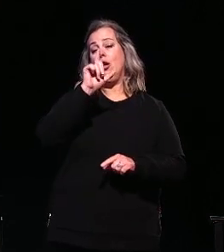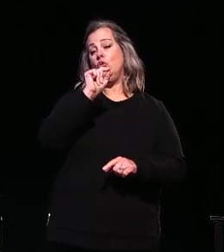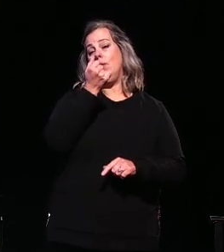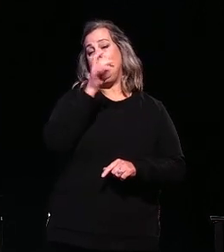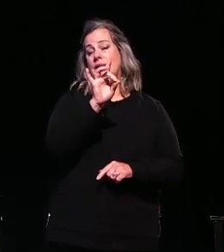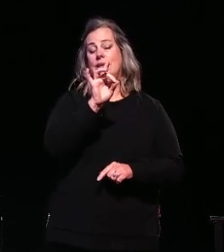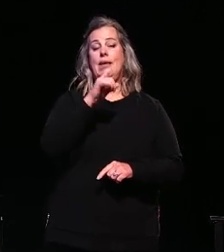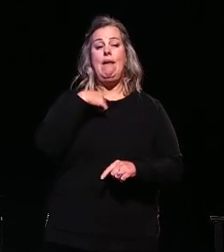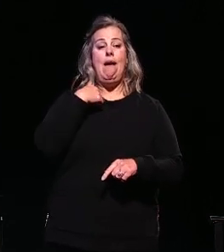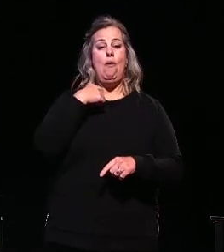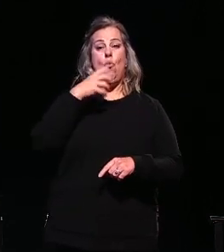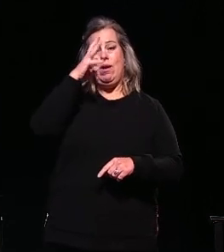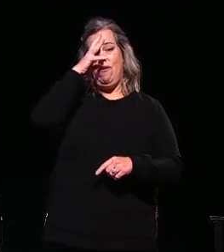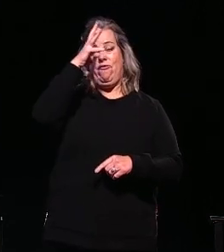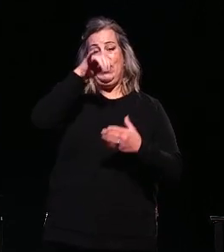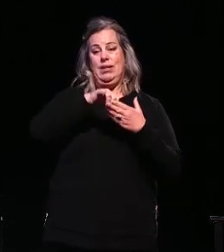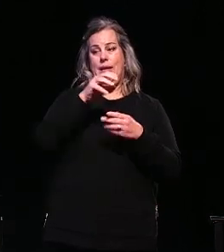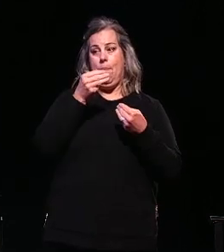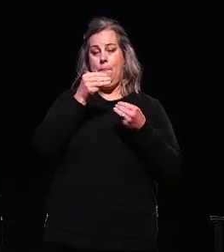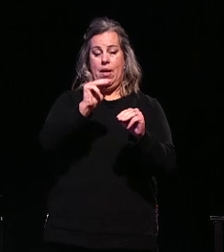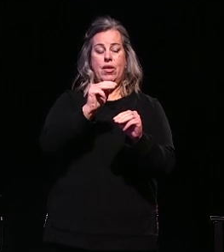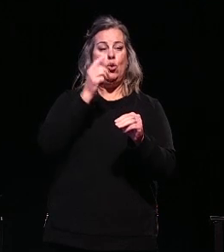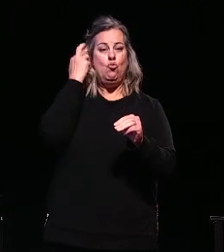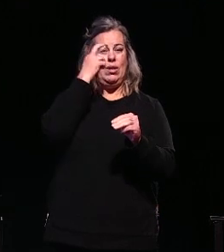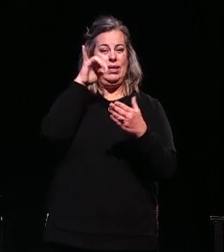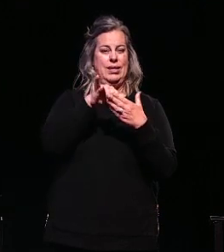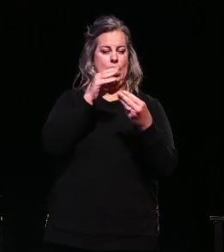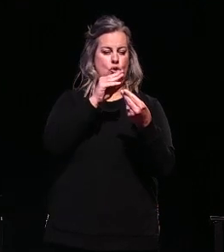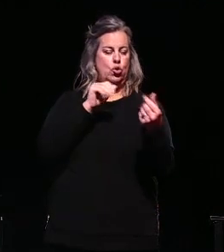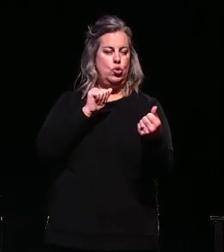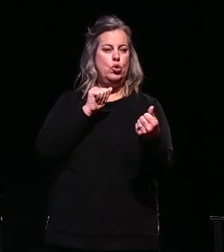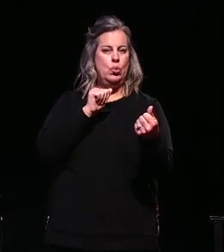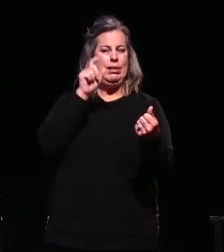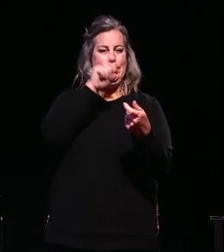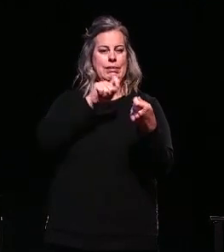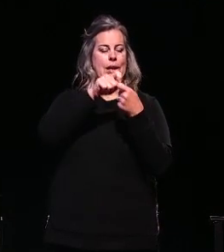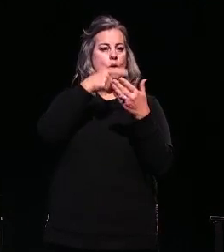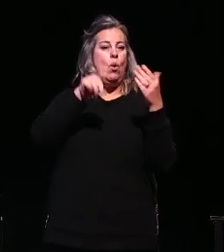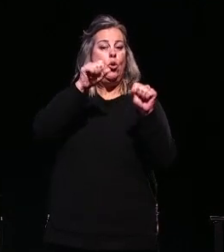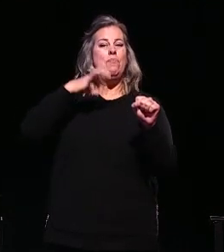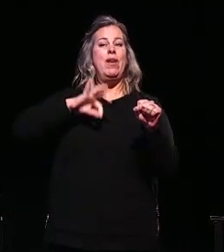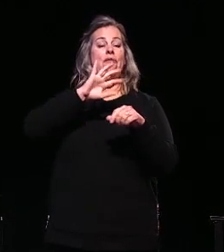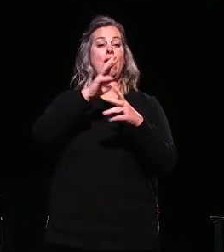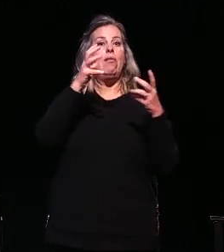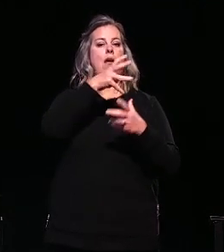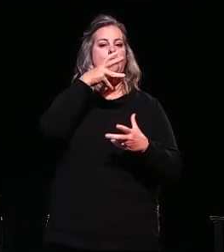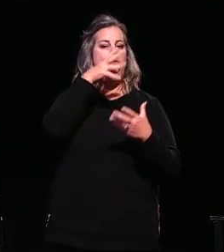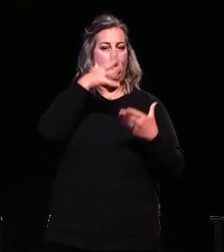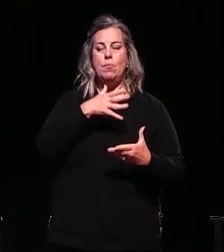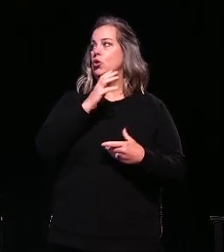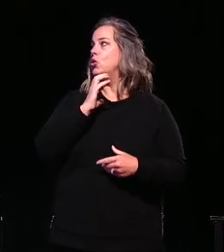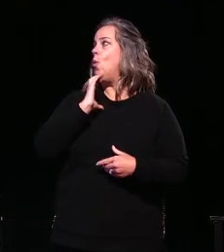vortex application method, we realized that this solution was exactly what other farmers were looking for. And in 2021, our utility